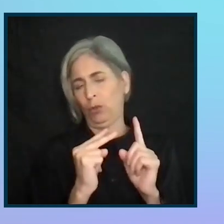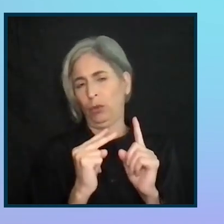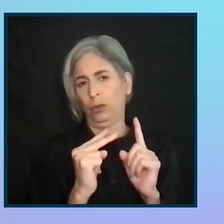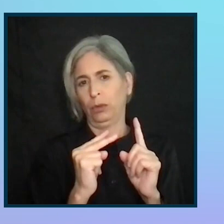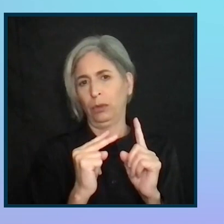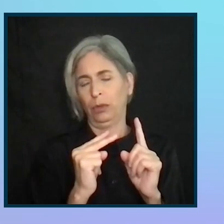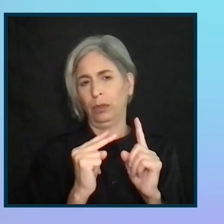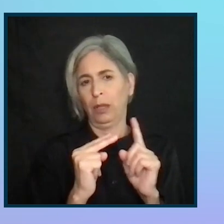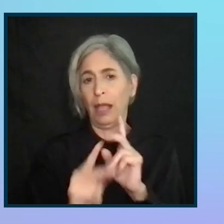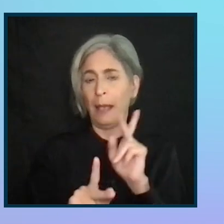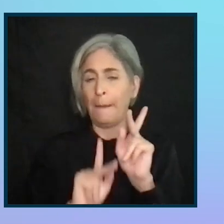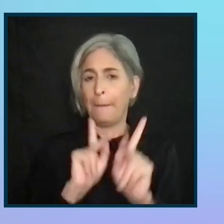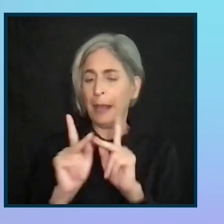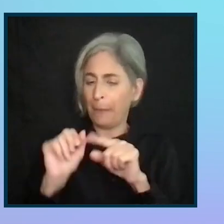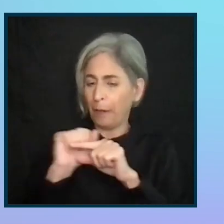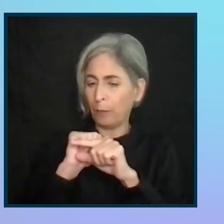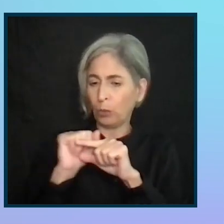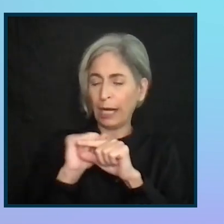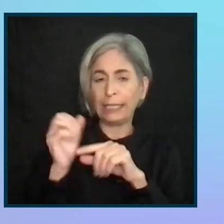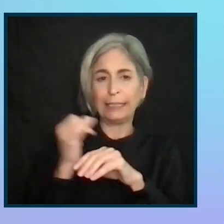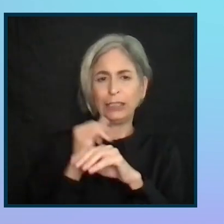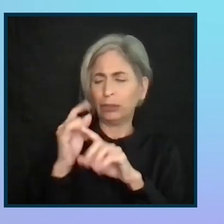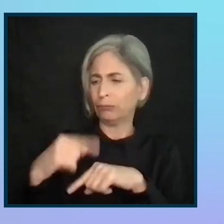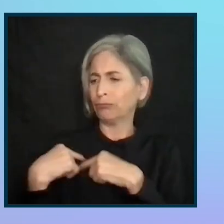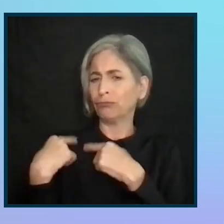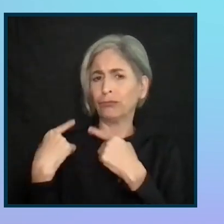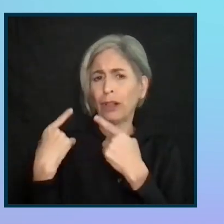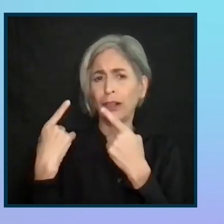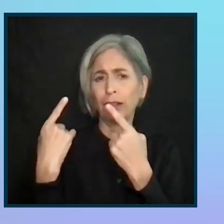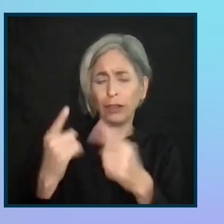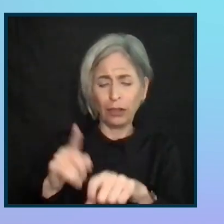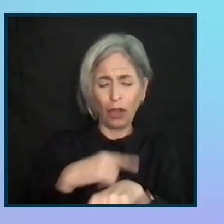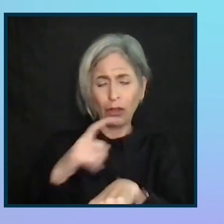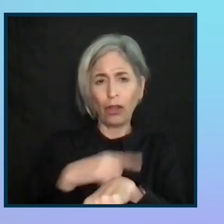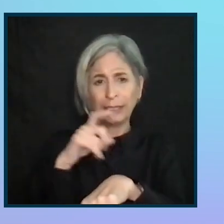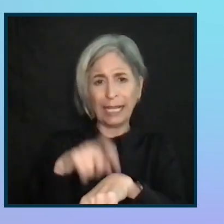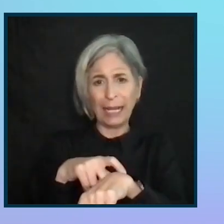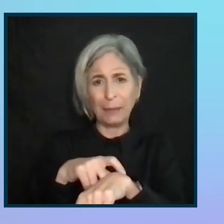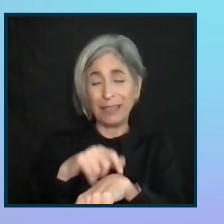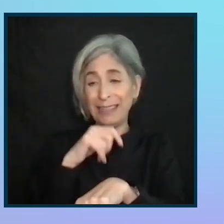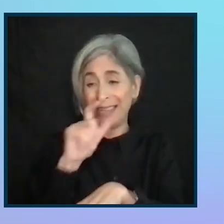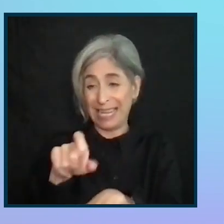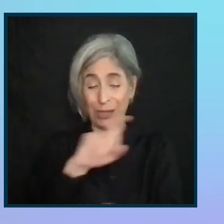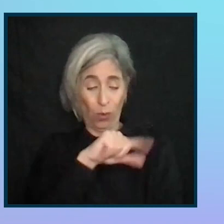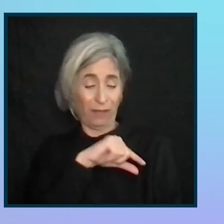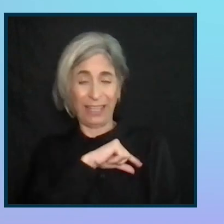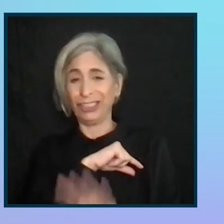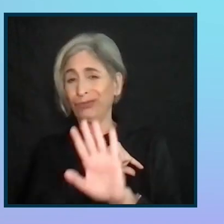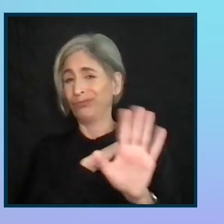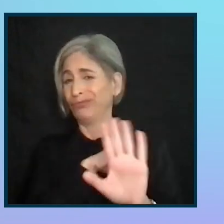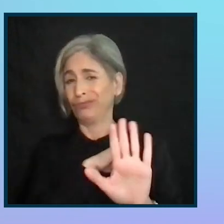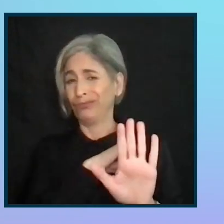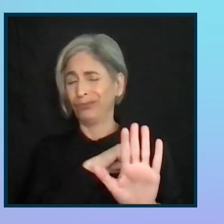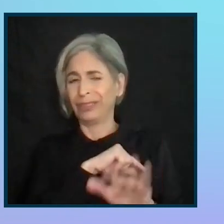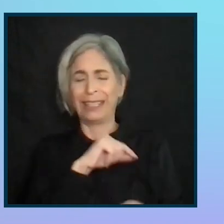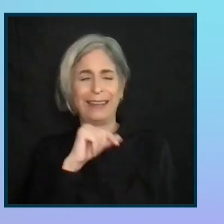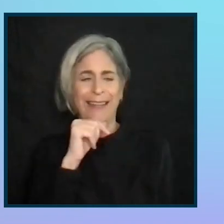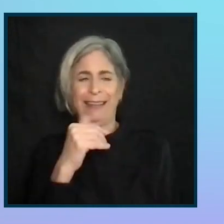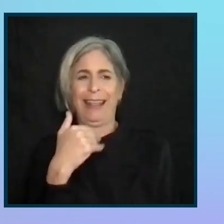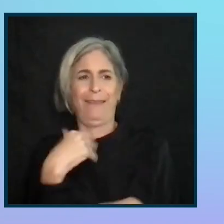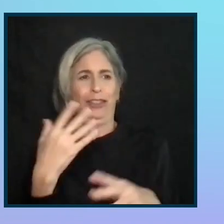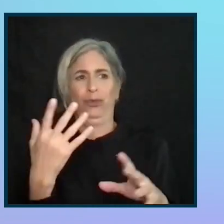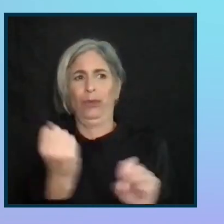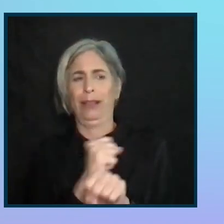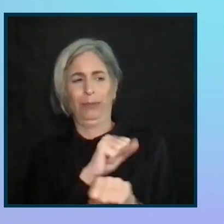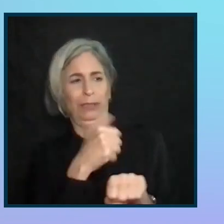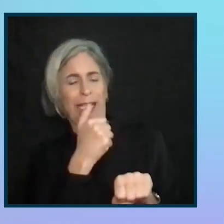There have been people sort of practicing in the industry for a very long time that have never needed those qualifications, that have never had to get them in